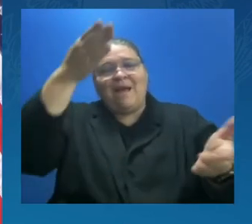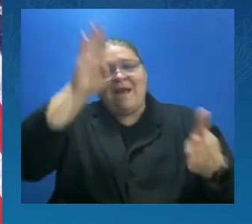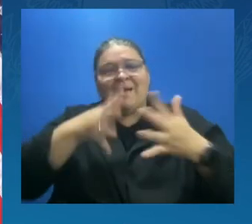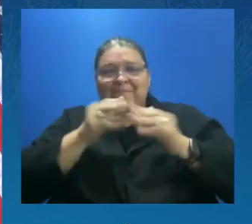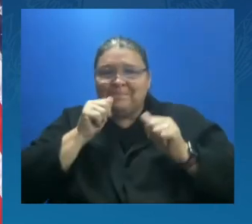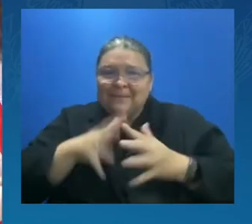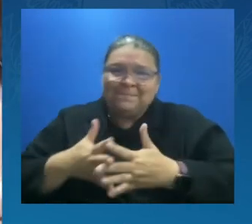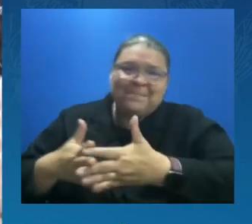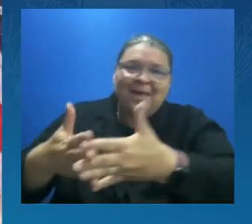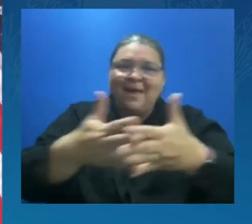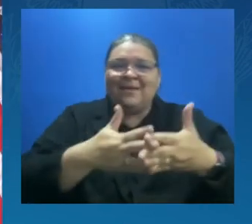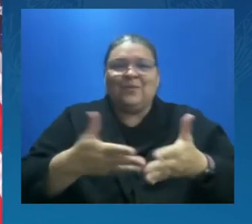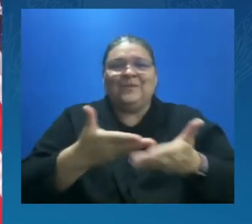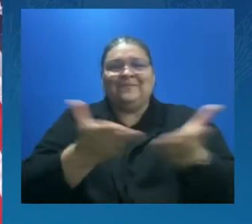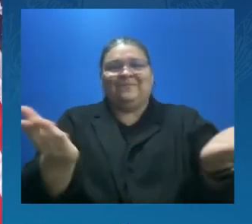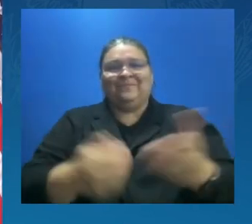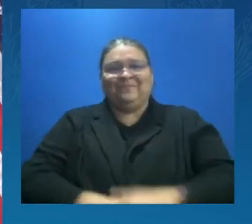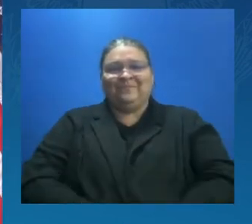Thank